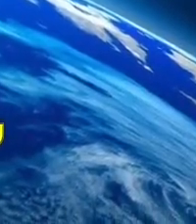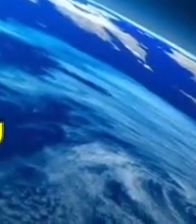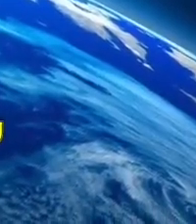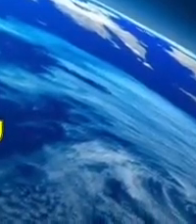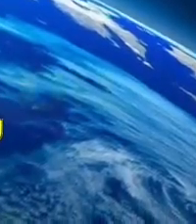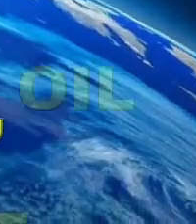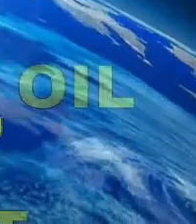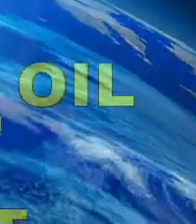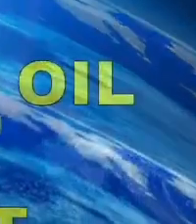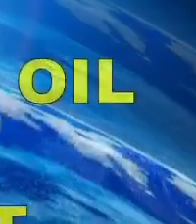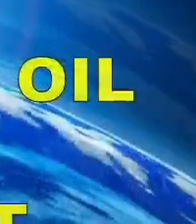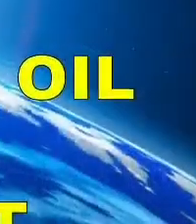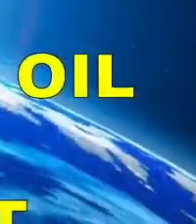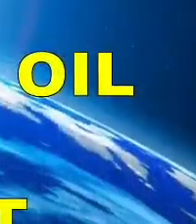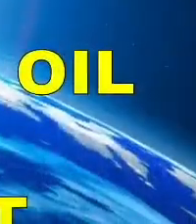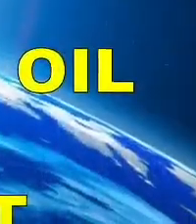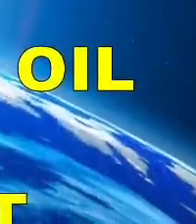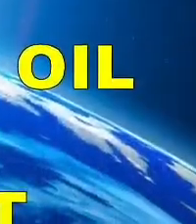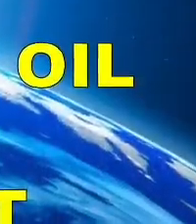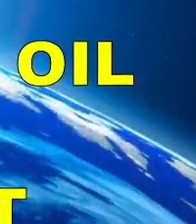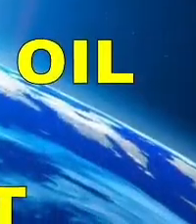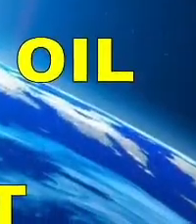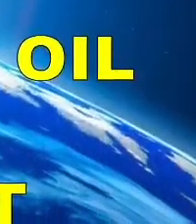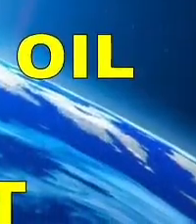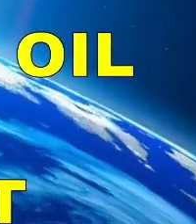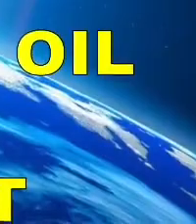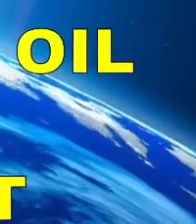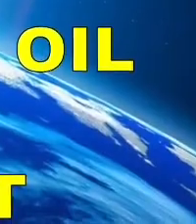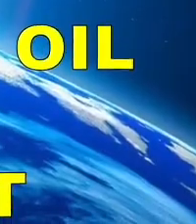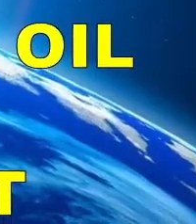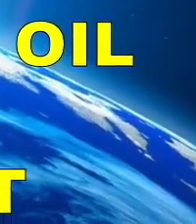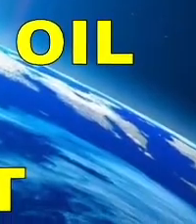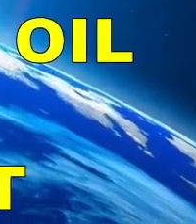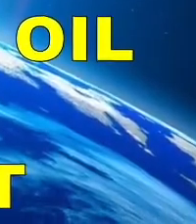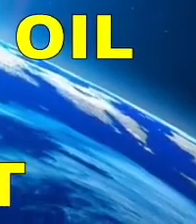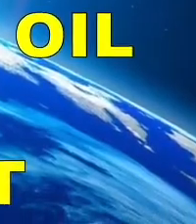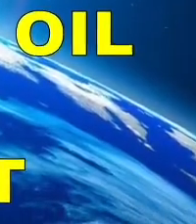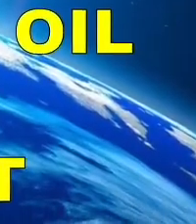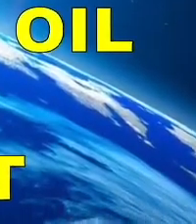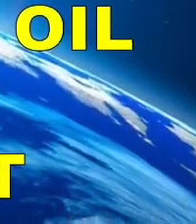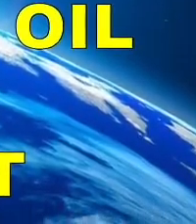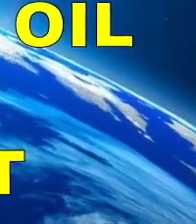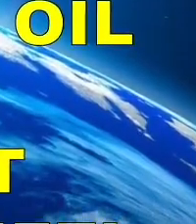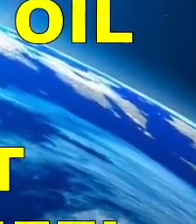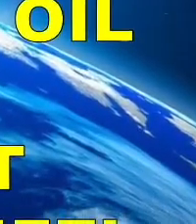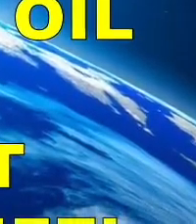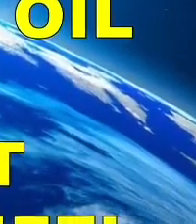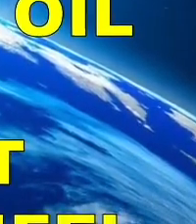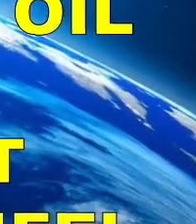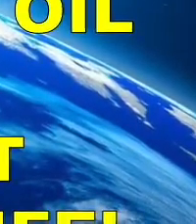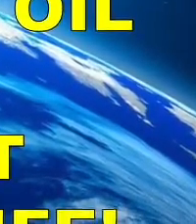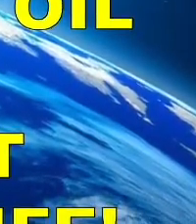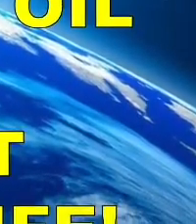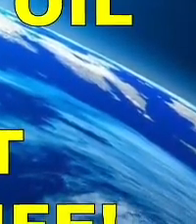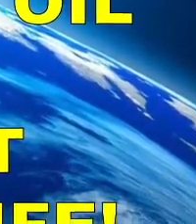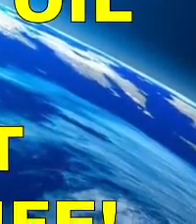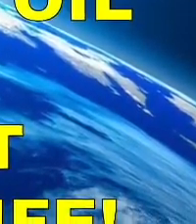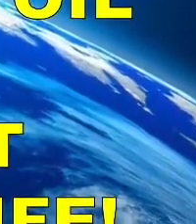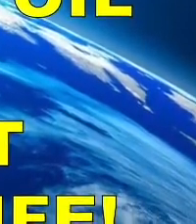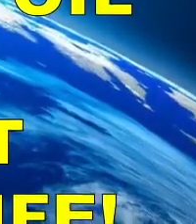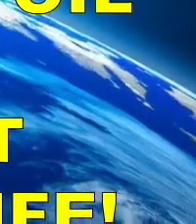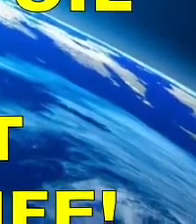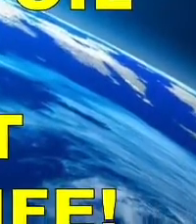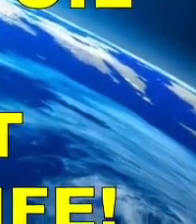darkness, it's true. But for the faithful church, the glory of Jesus still shines. Fill your lamp with oil